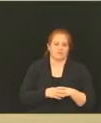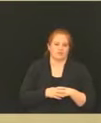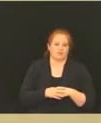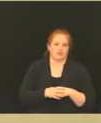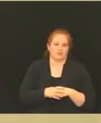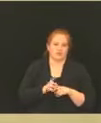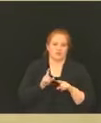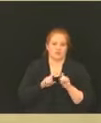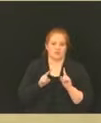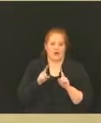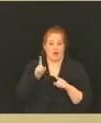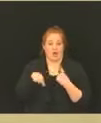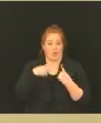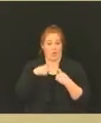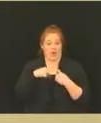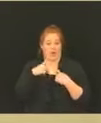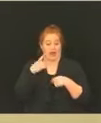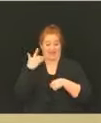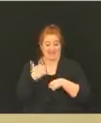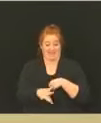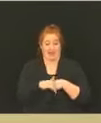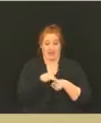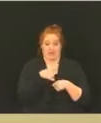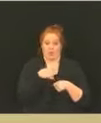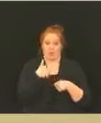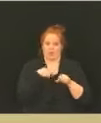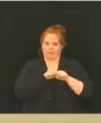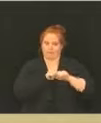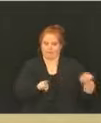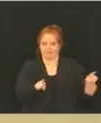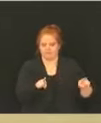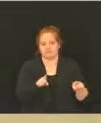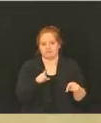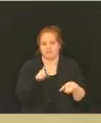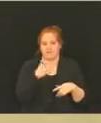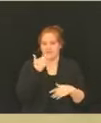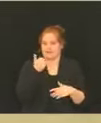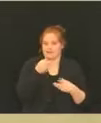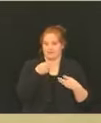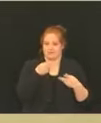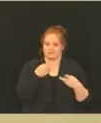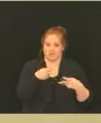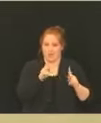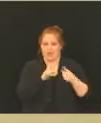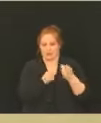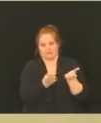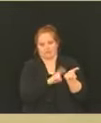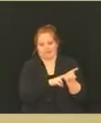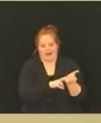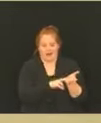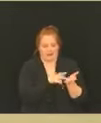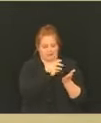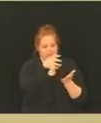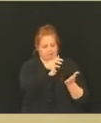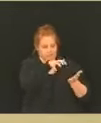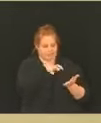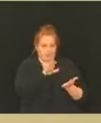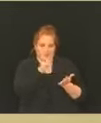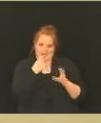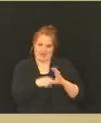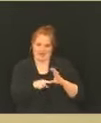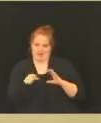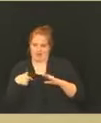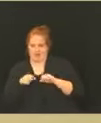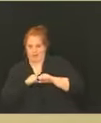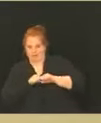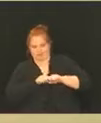they become available. Sign up for that, and we'll do our best to push more information out to